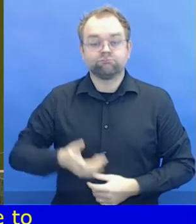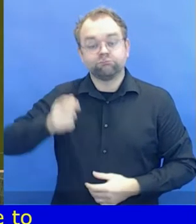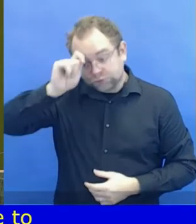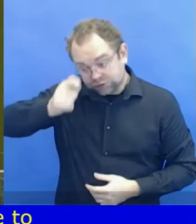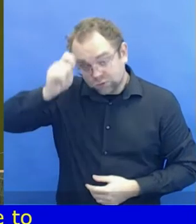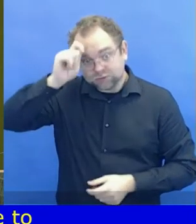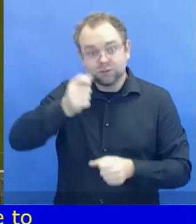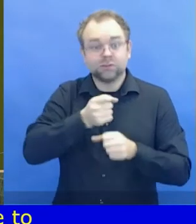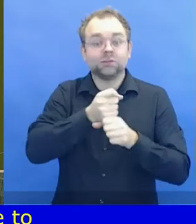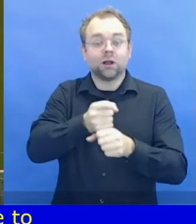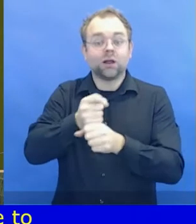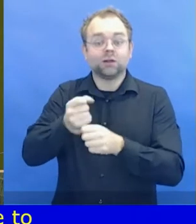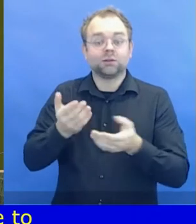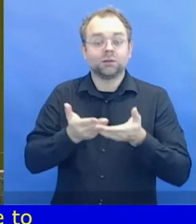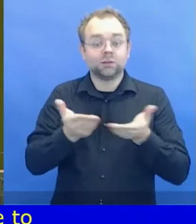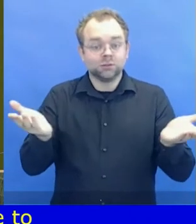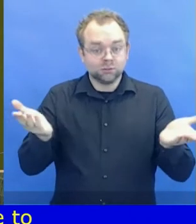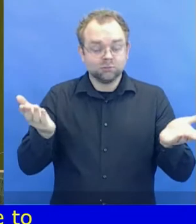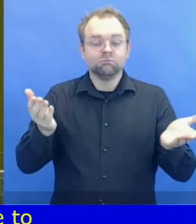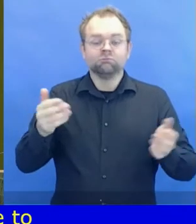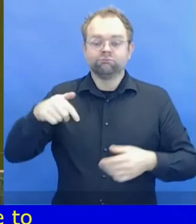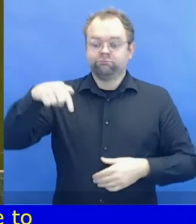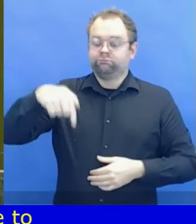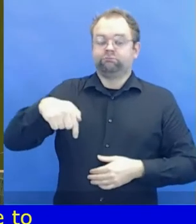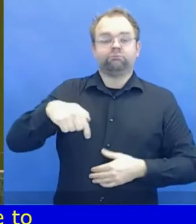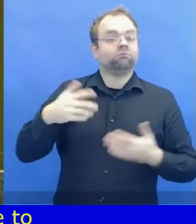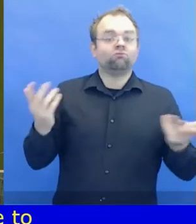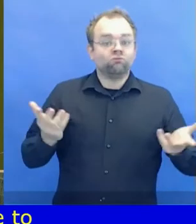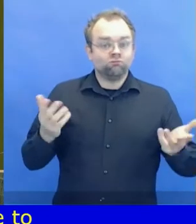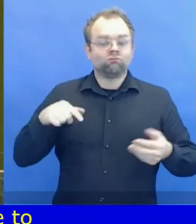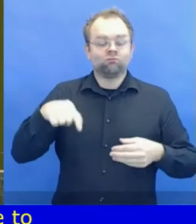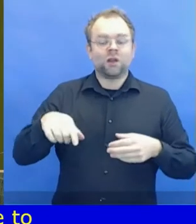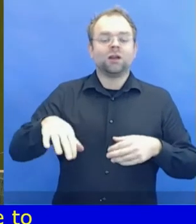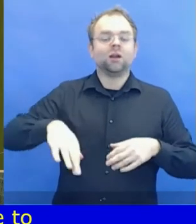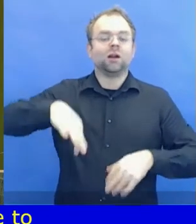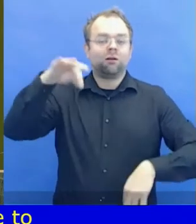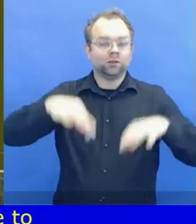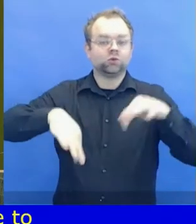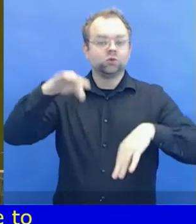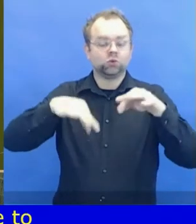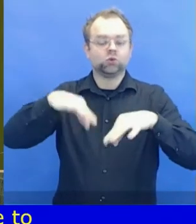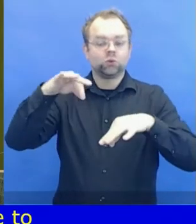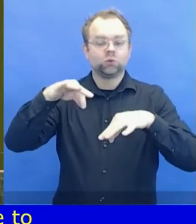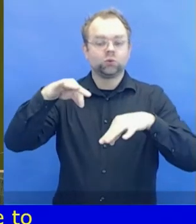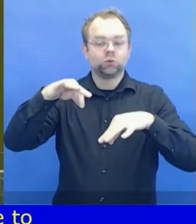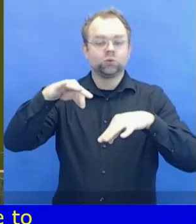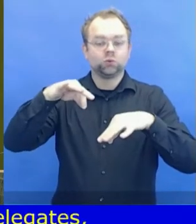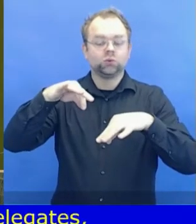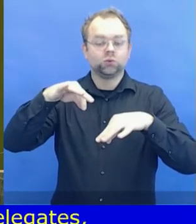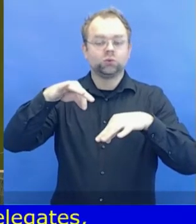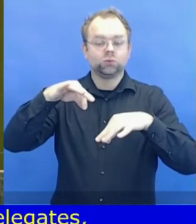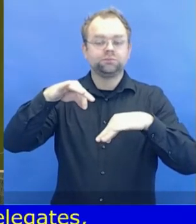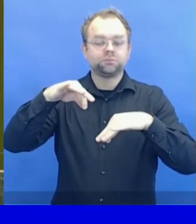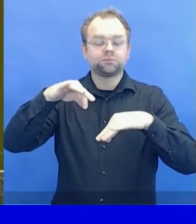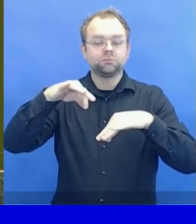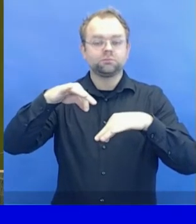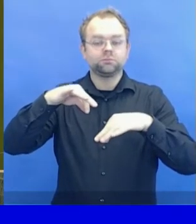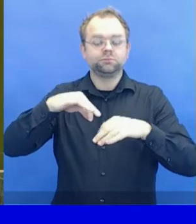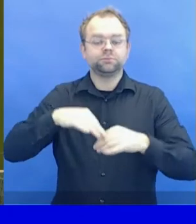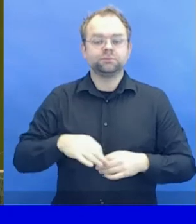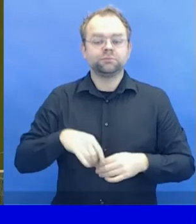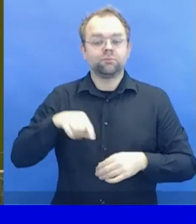Persons with Disabilities of nine members of the Committee on the Rights of Persons with Disabilities